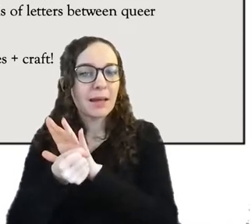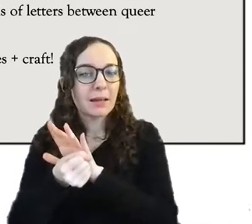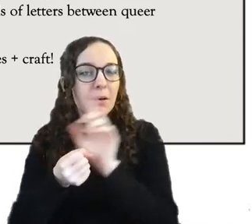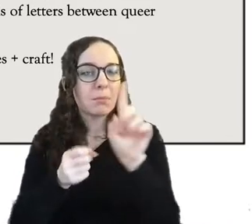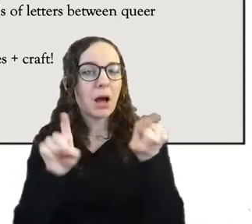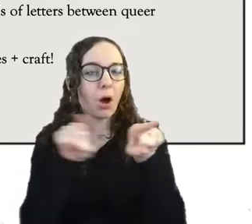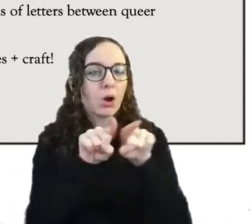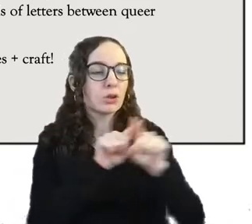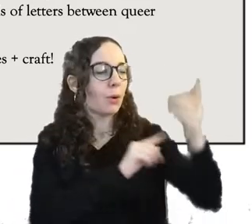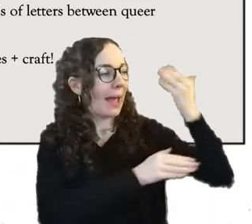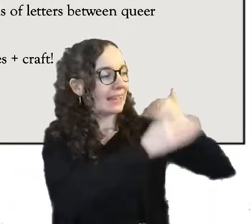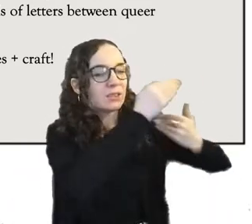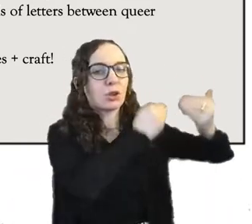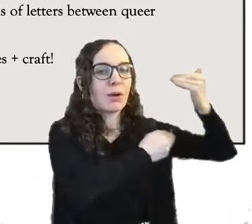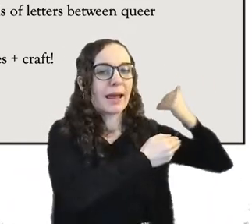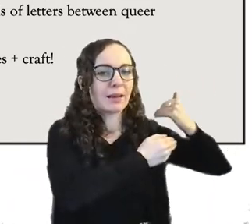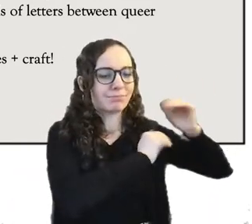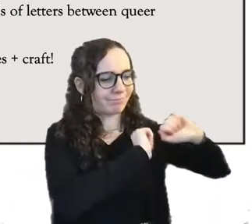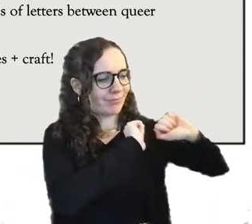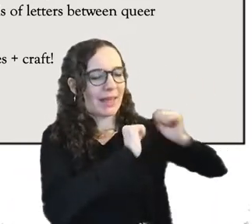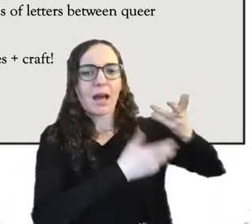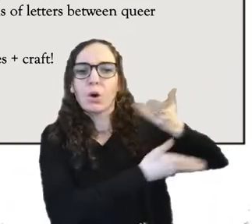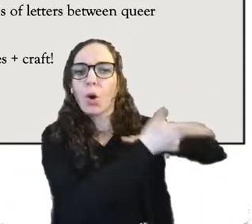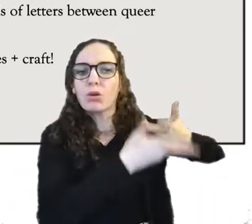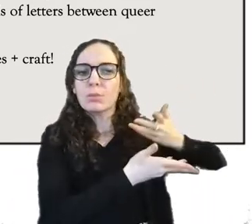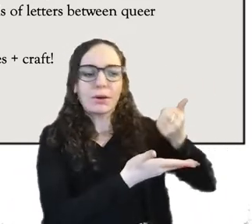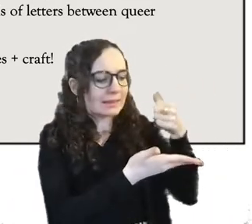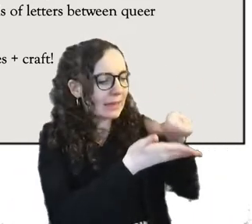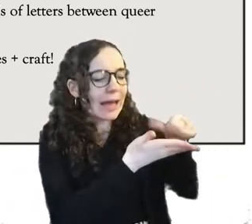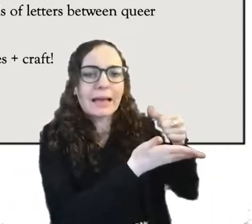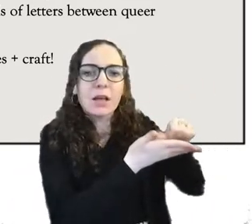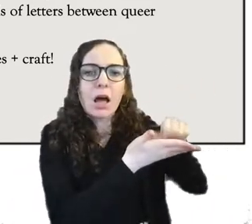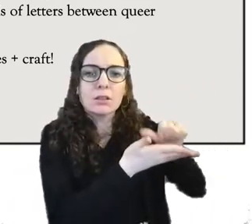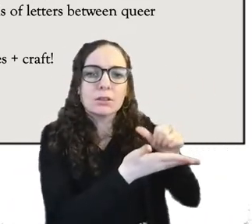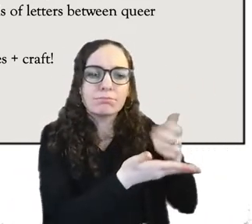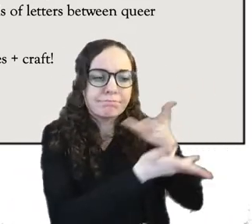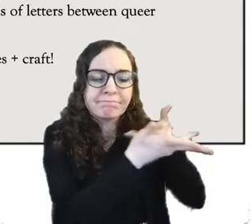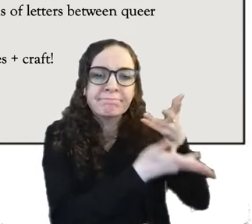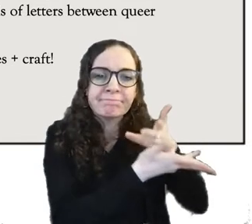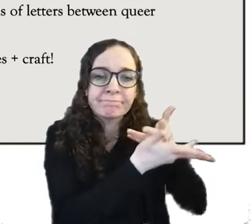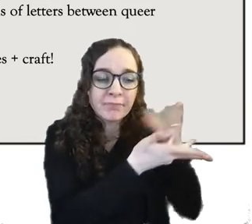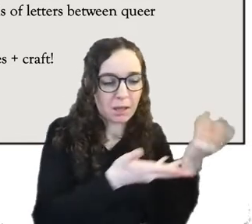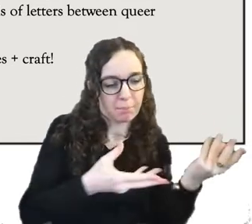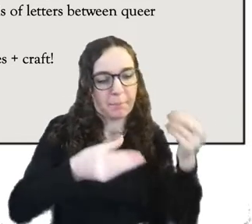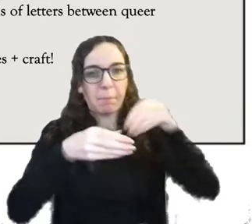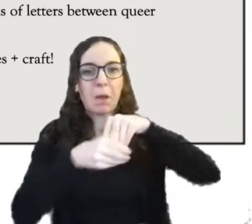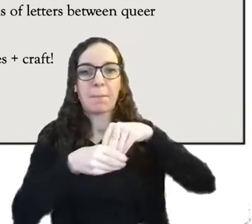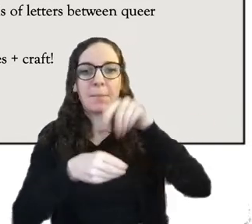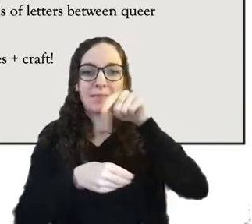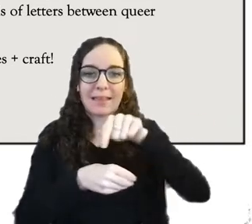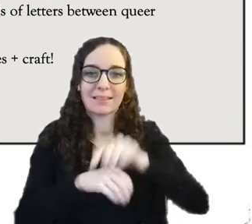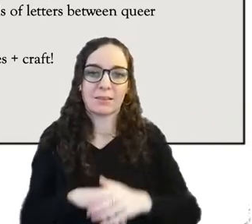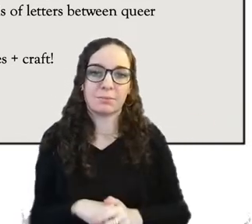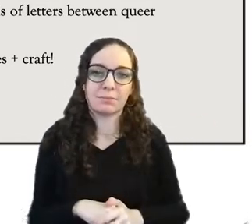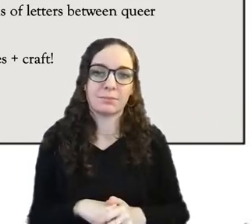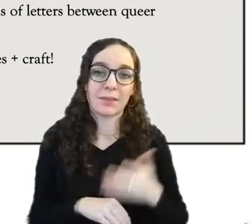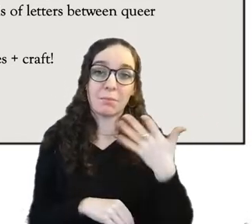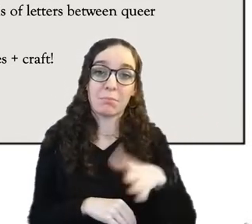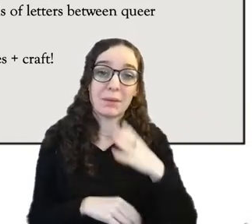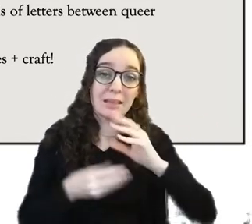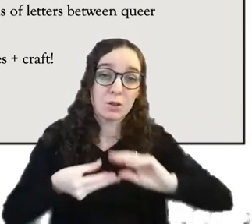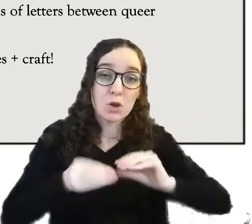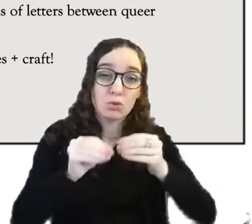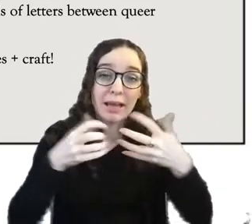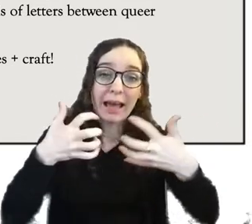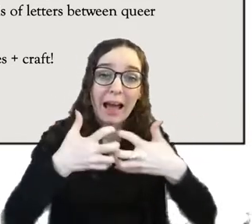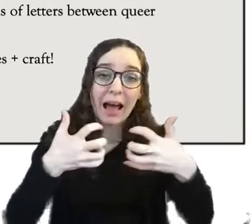queer women and the main narrative was created using twine uh which you might know but is